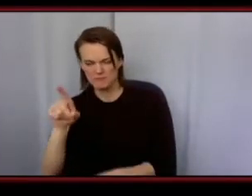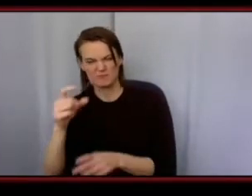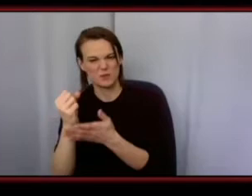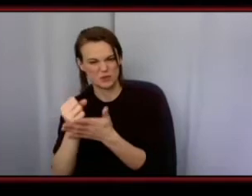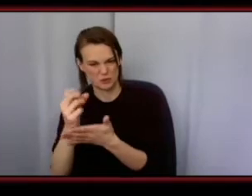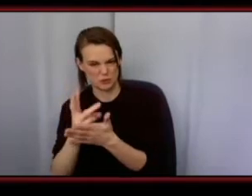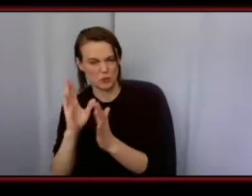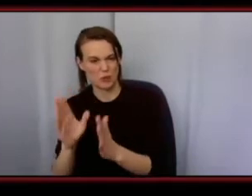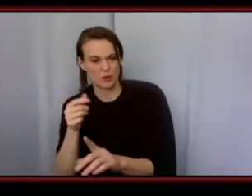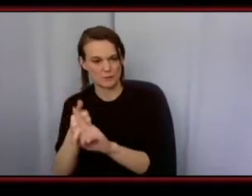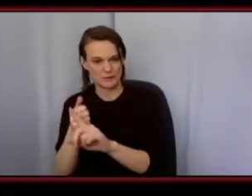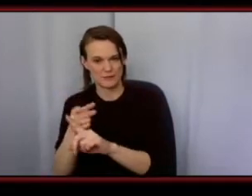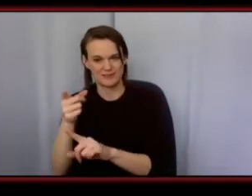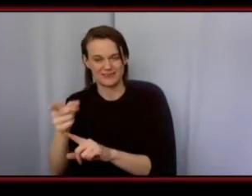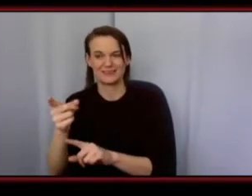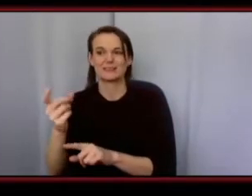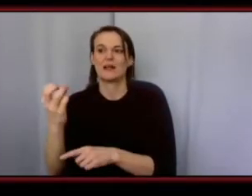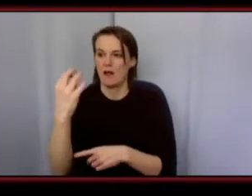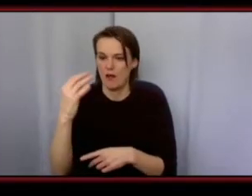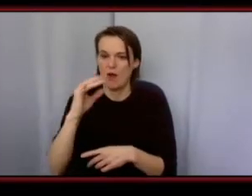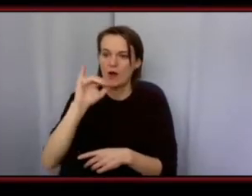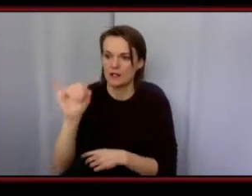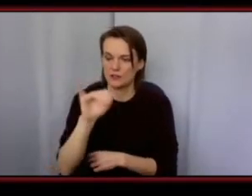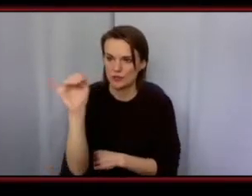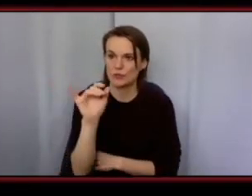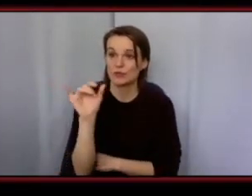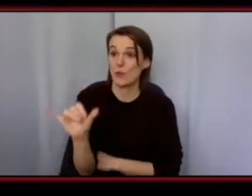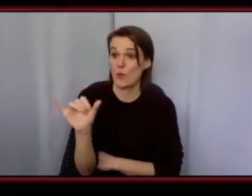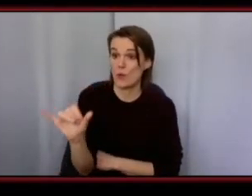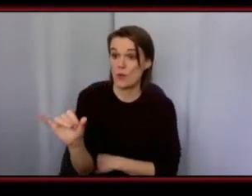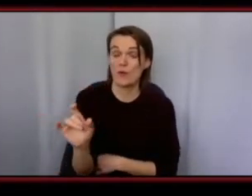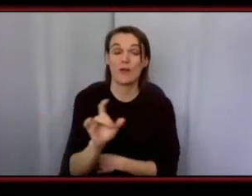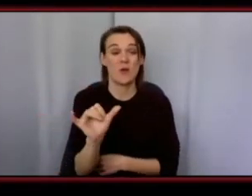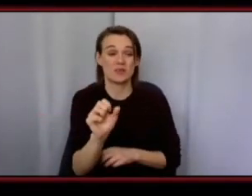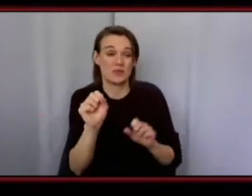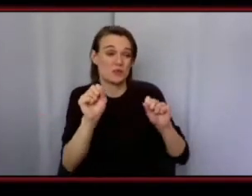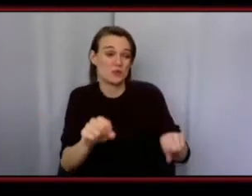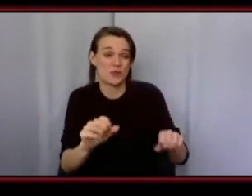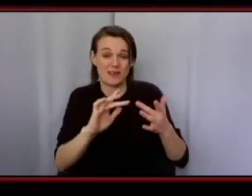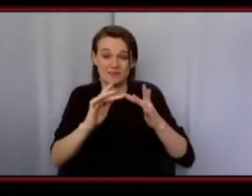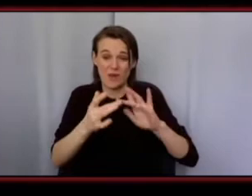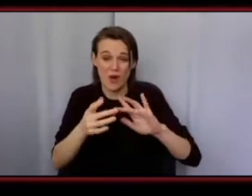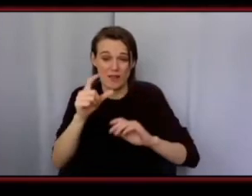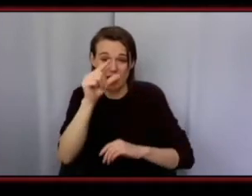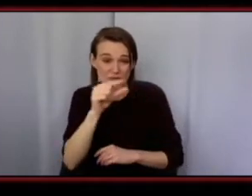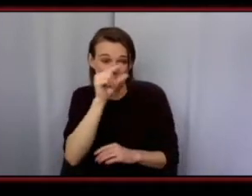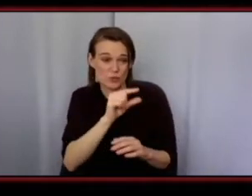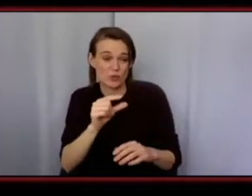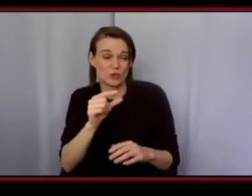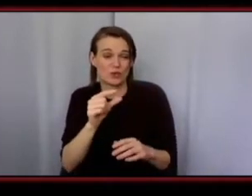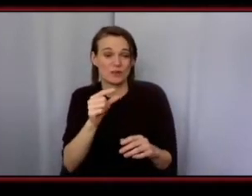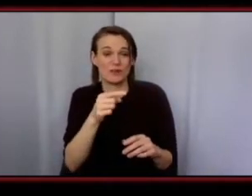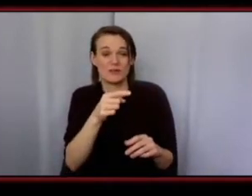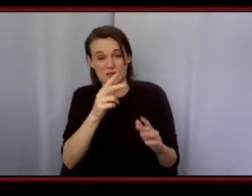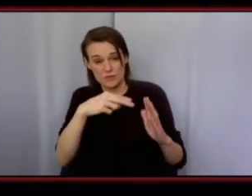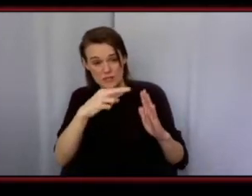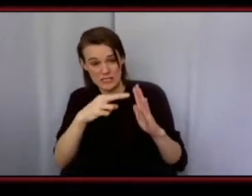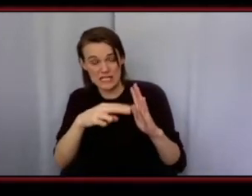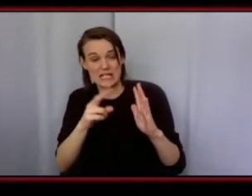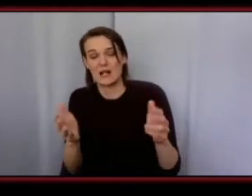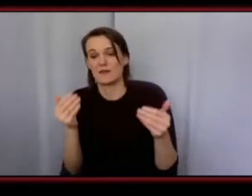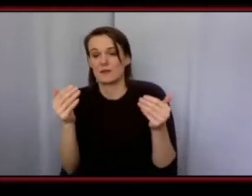about the insurances and then a good google search will probably give you a few things to read and then you go from there